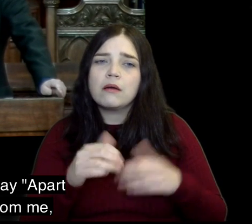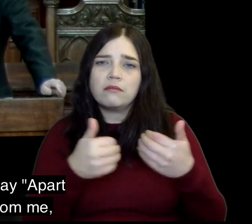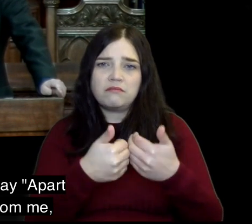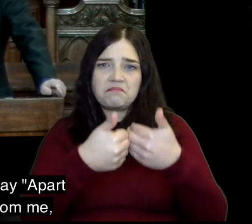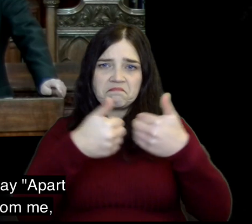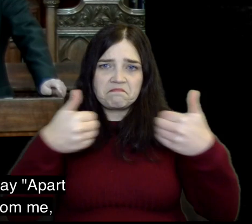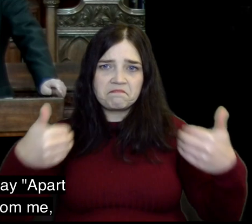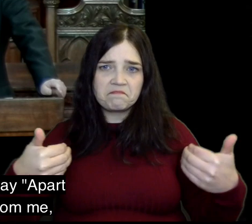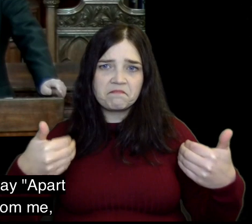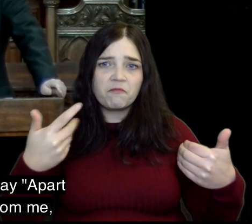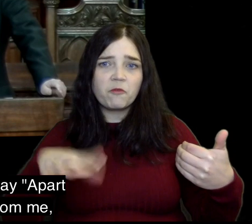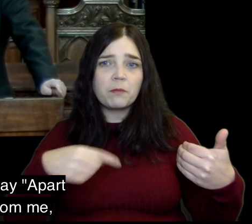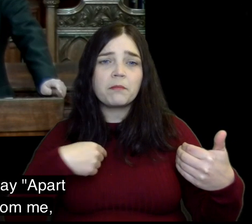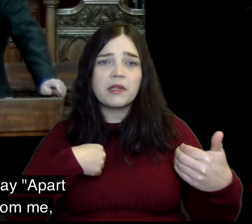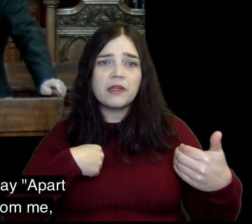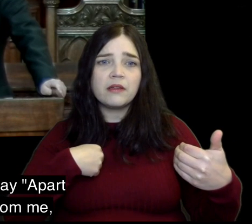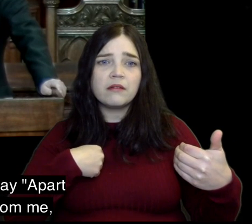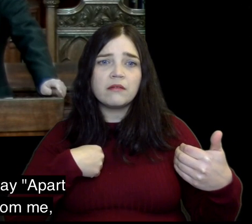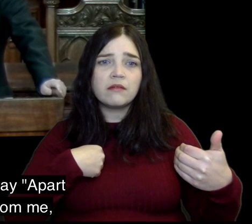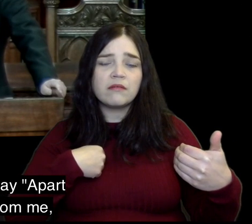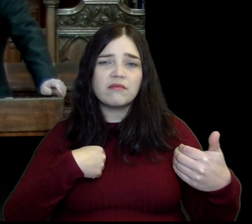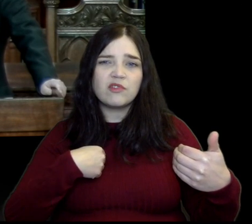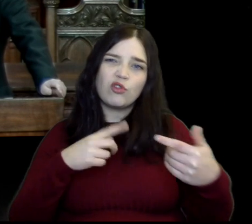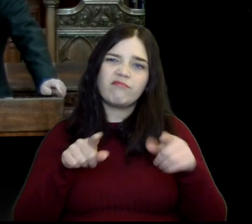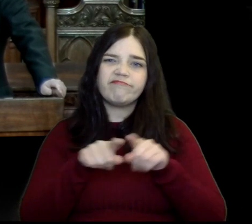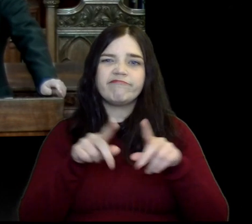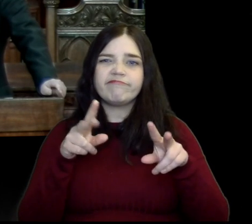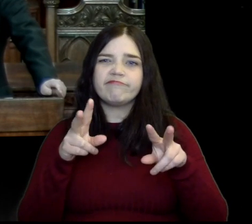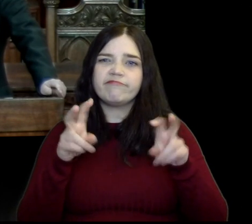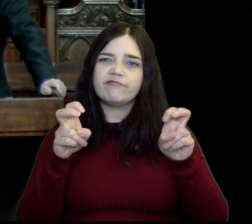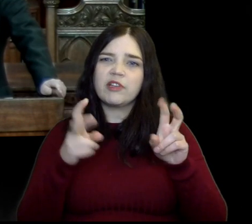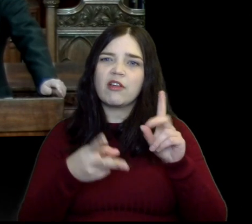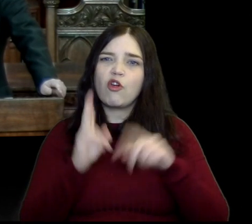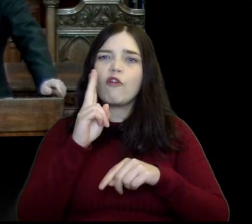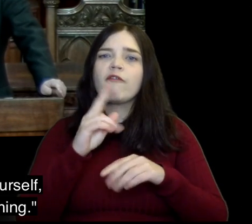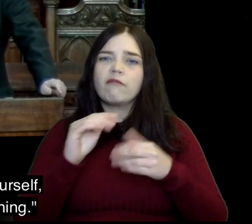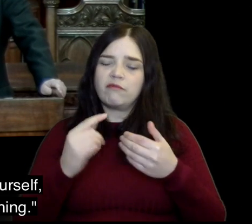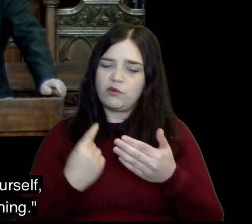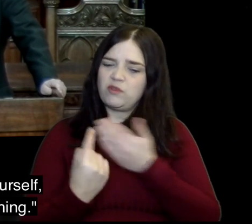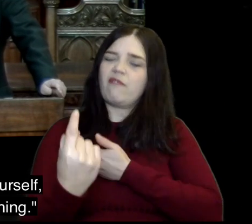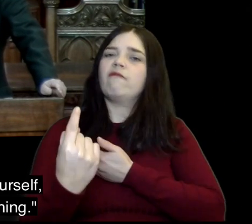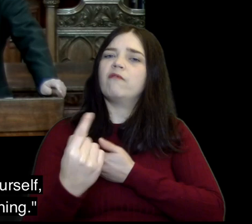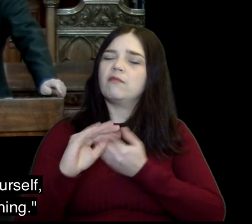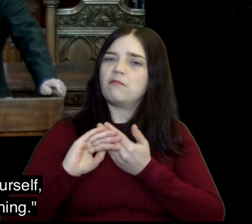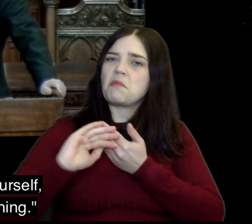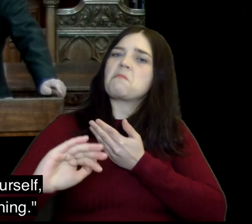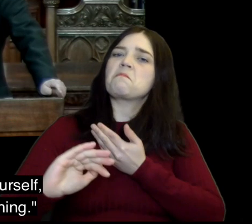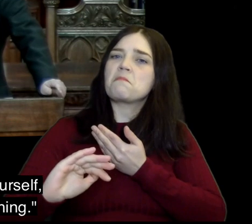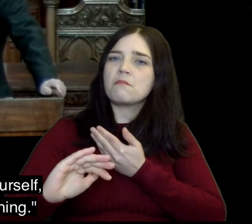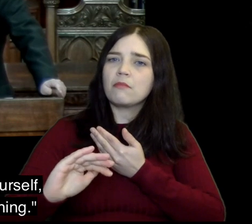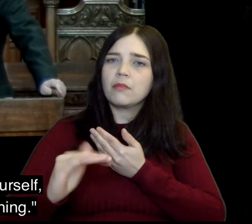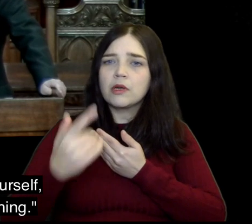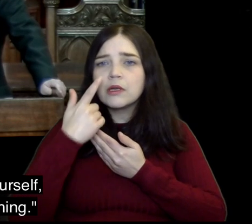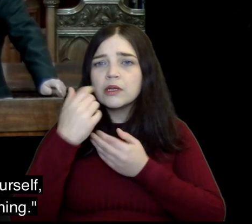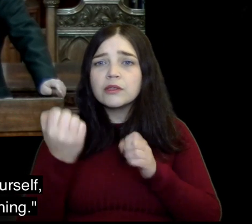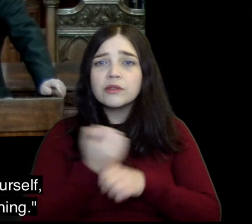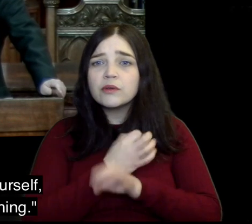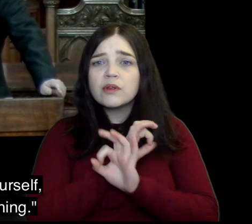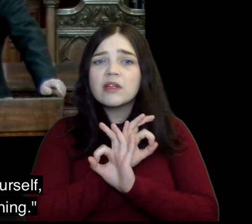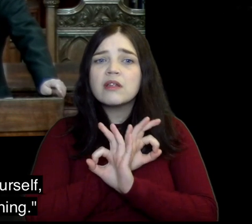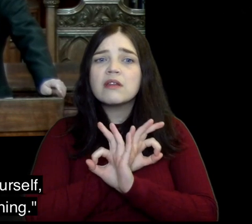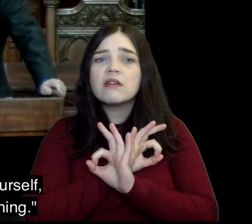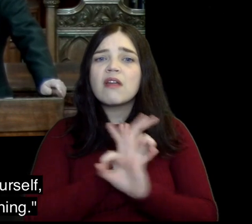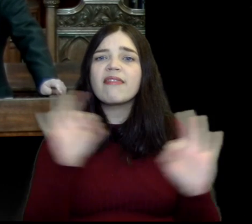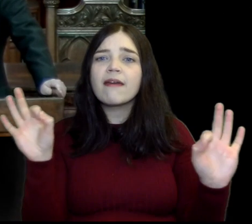but he goes on to say apart from me cut off from me trying to do it yourself